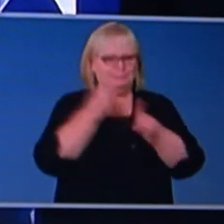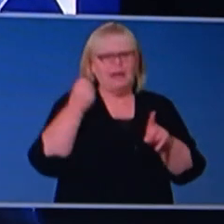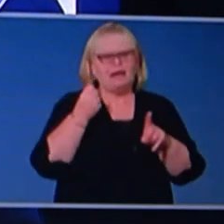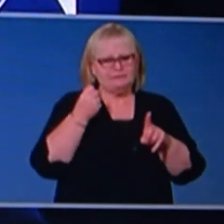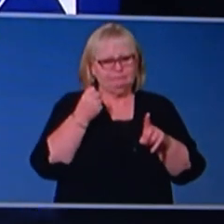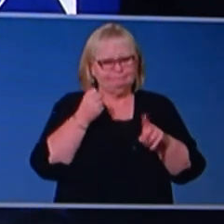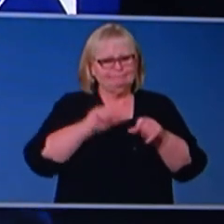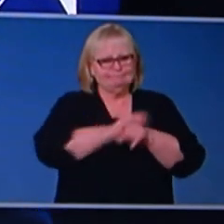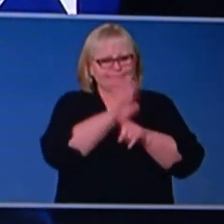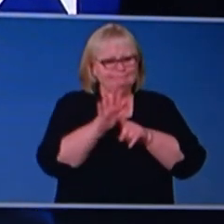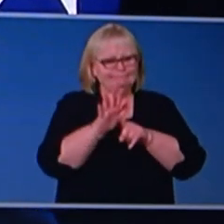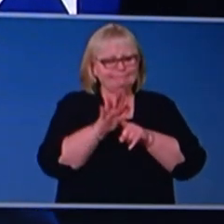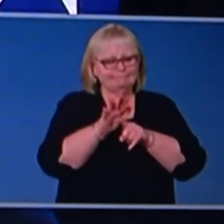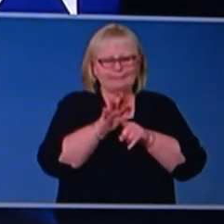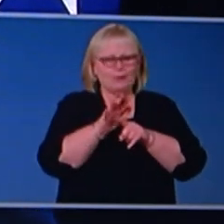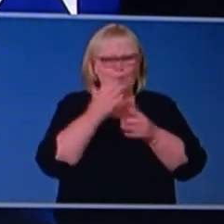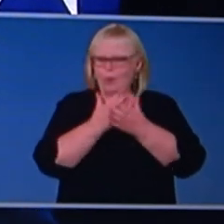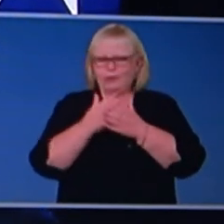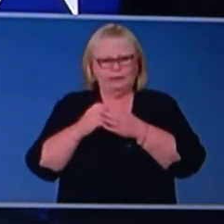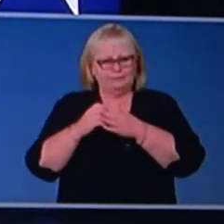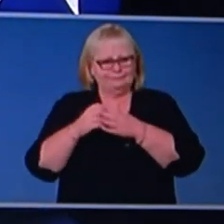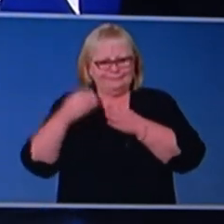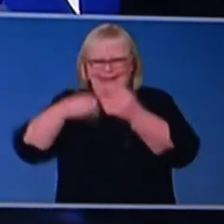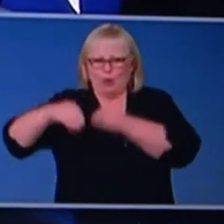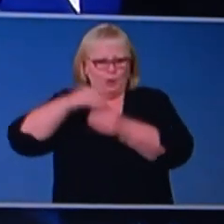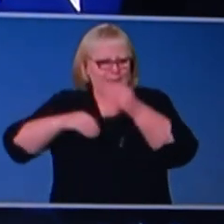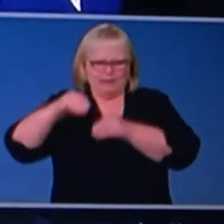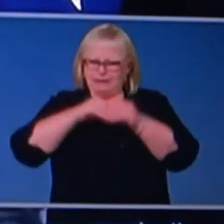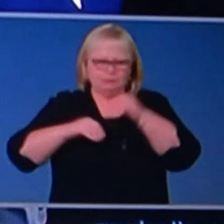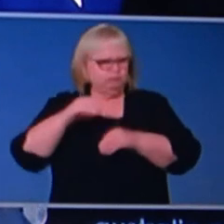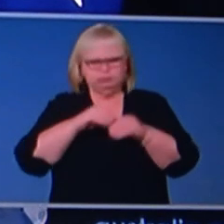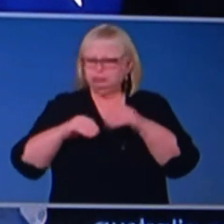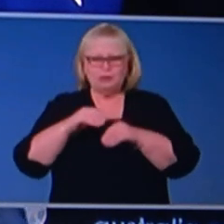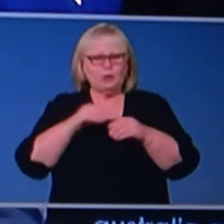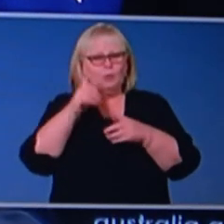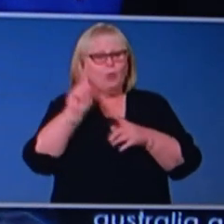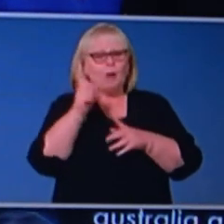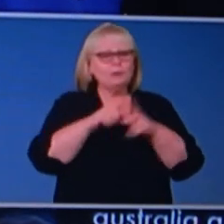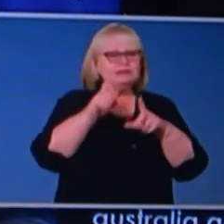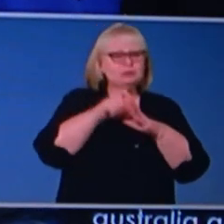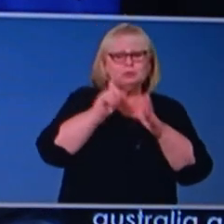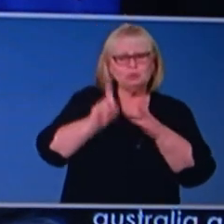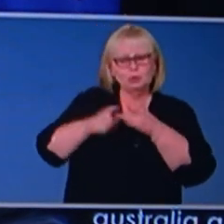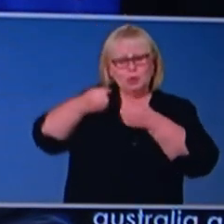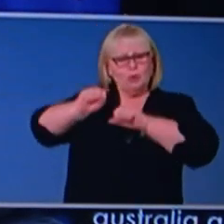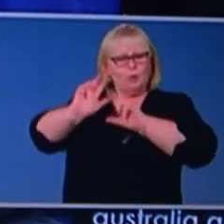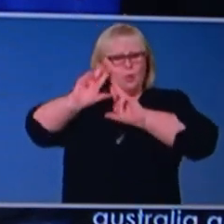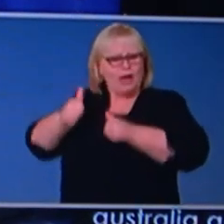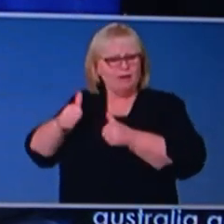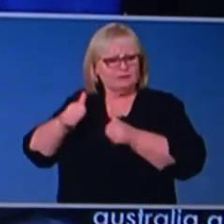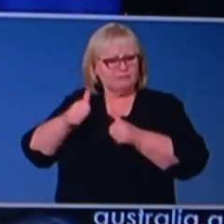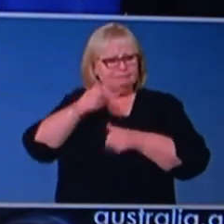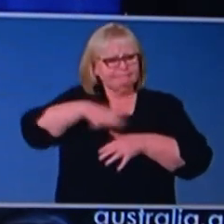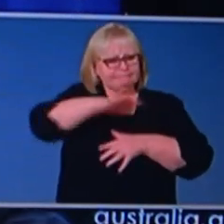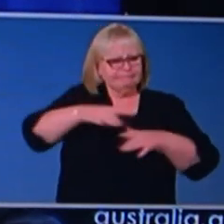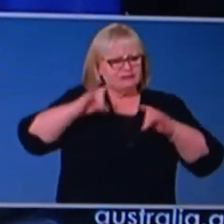-19 is having on our economy and the decisions that have had to be taken to protect the health of the nation. There is now around 1